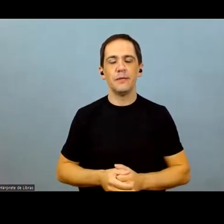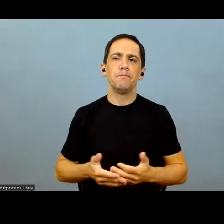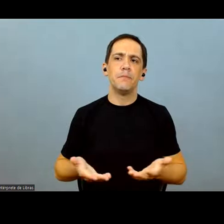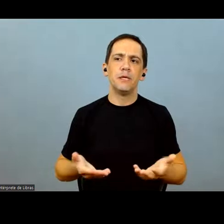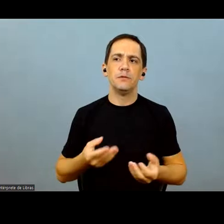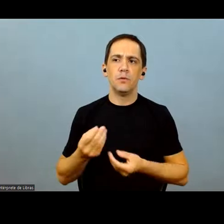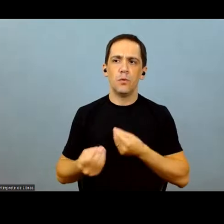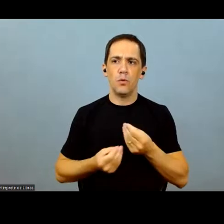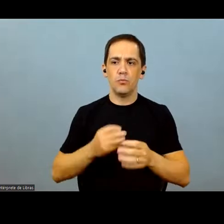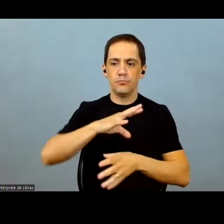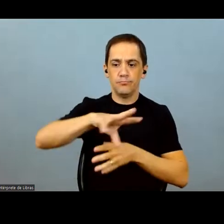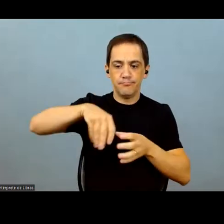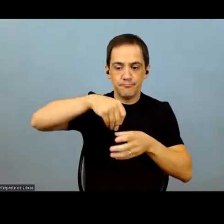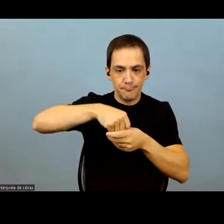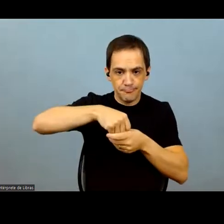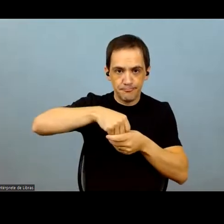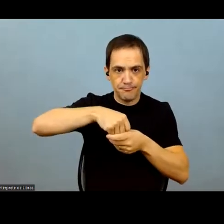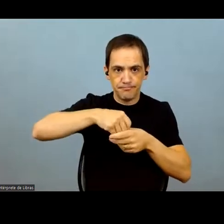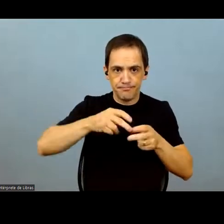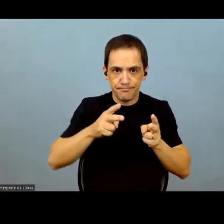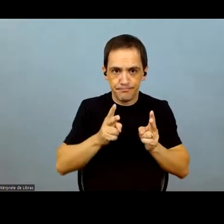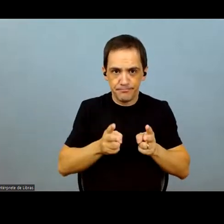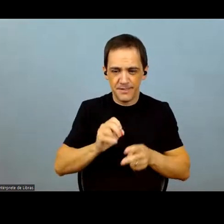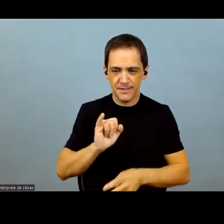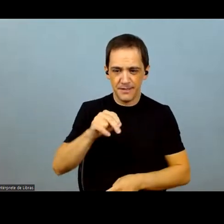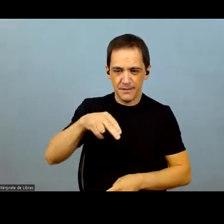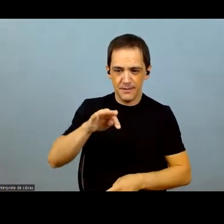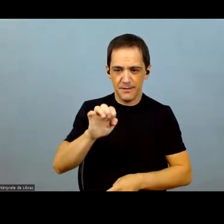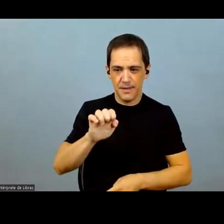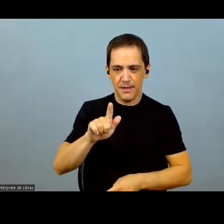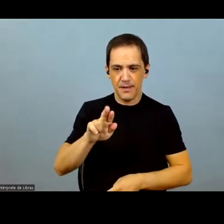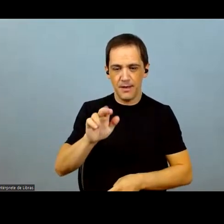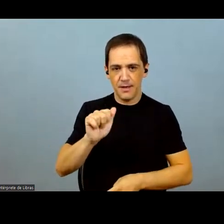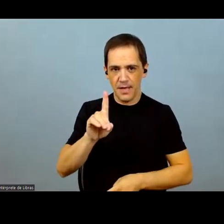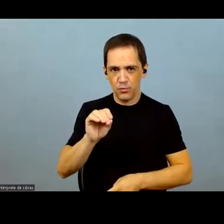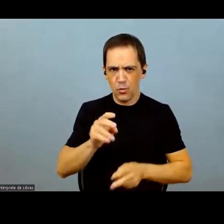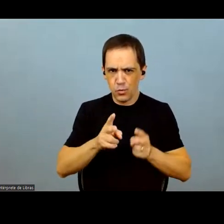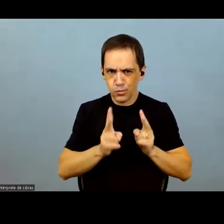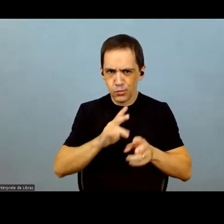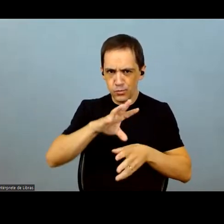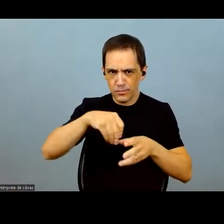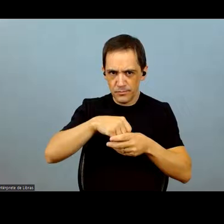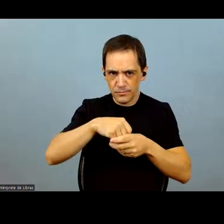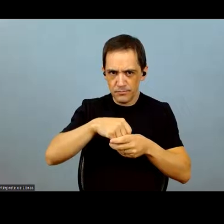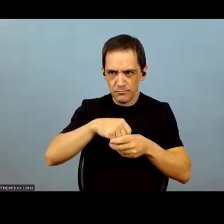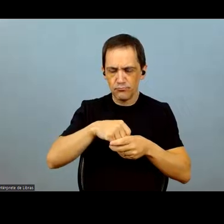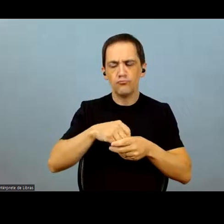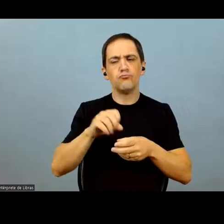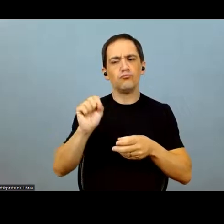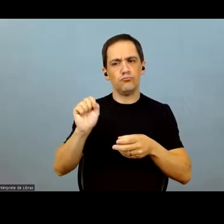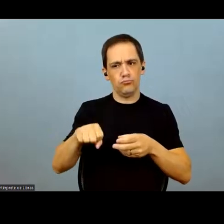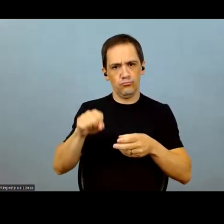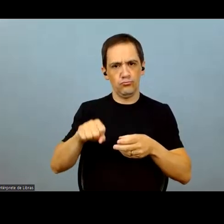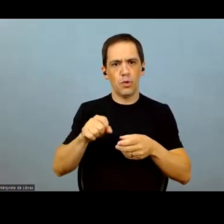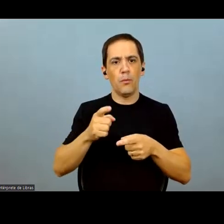issue here is whether to make the spin-off or to maintain everything in integration. For now, we're